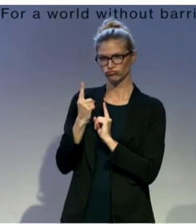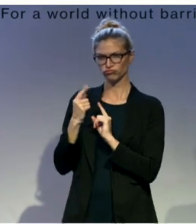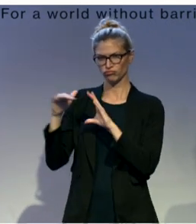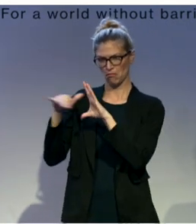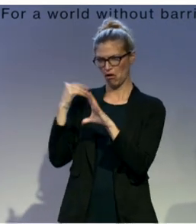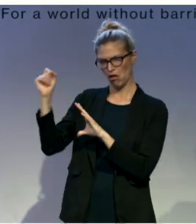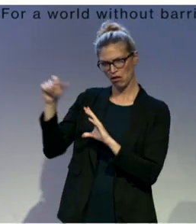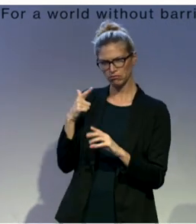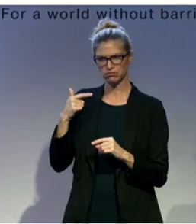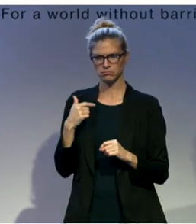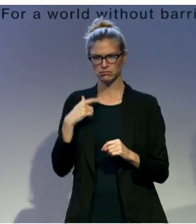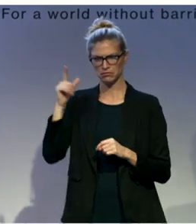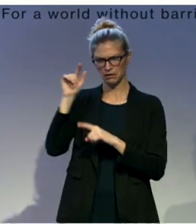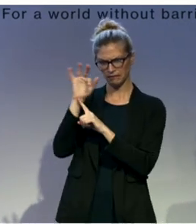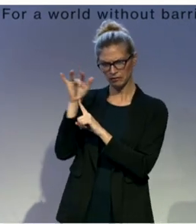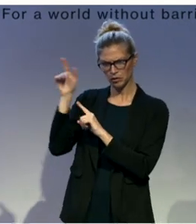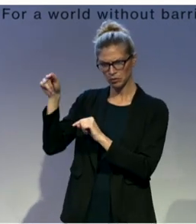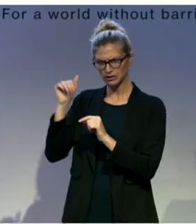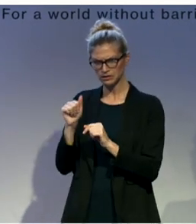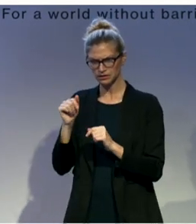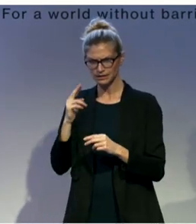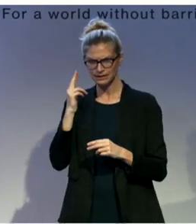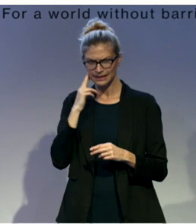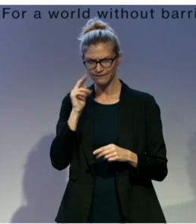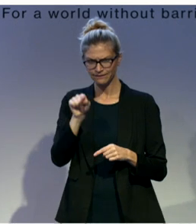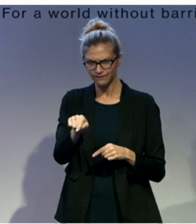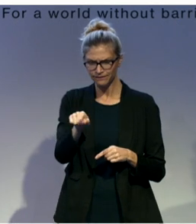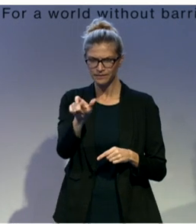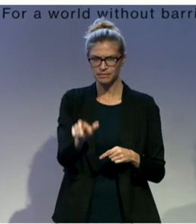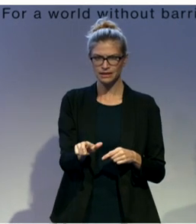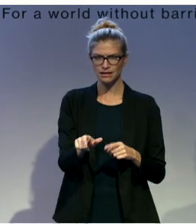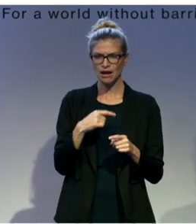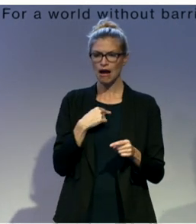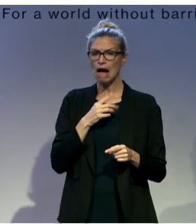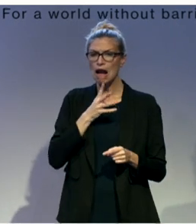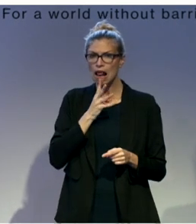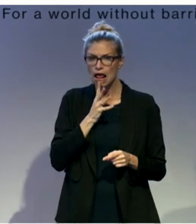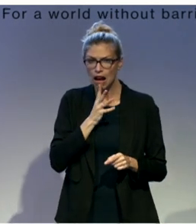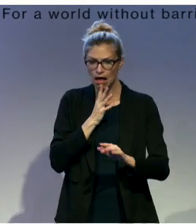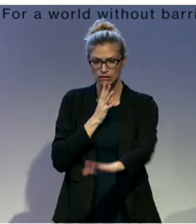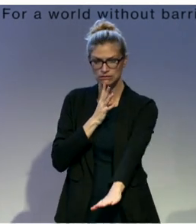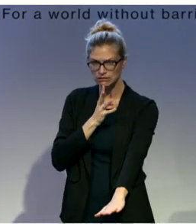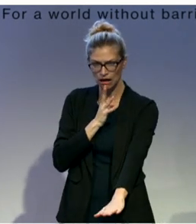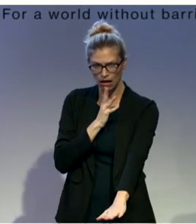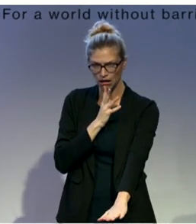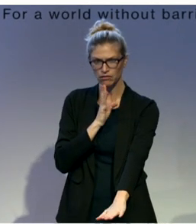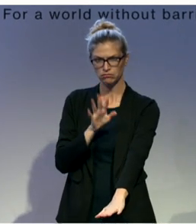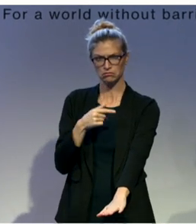they're using FingerTalk to communicate with his non-verbal autistic daughter. And since then as